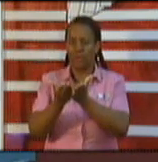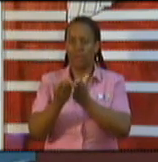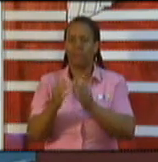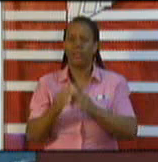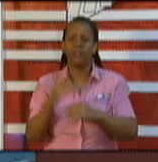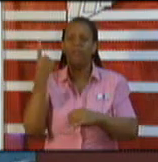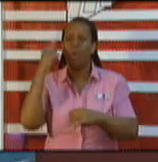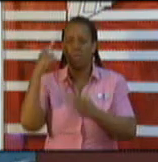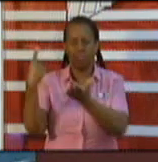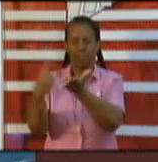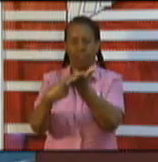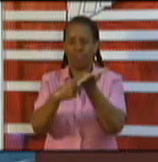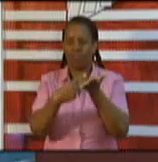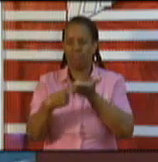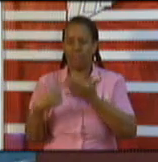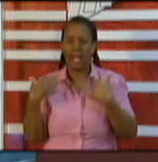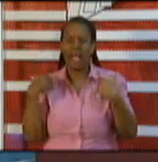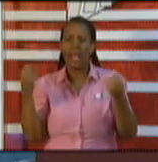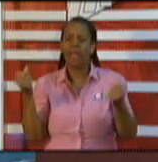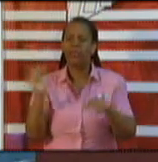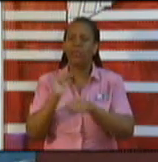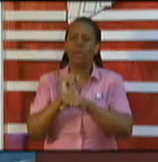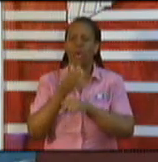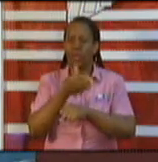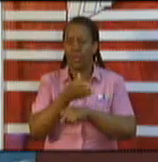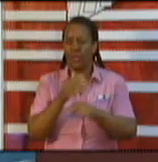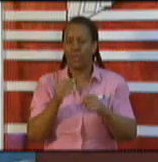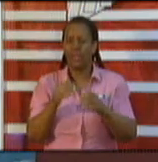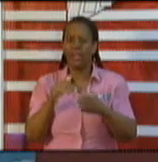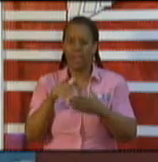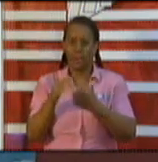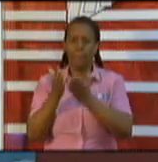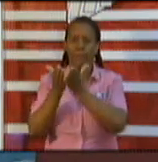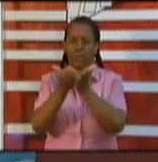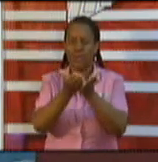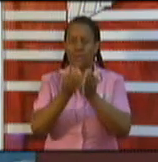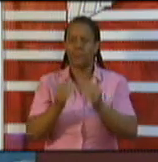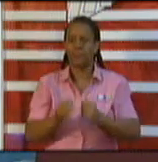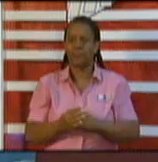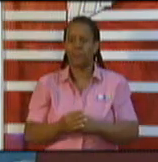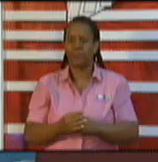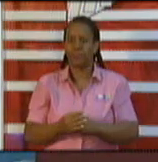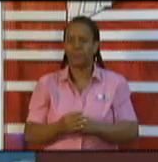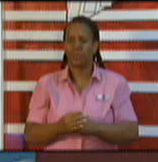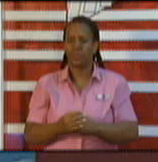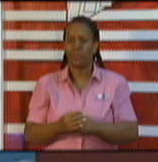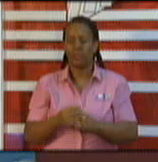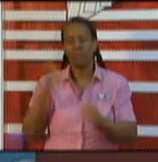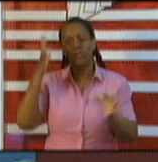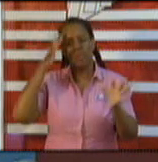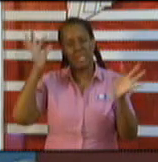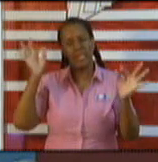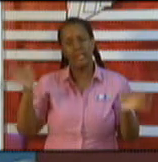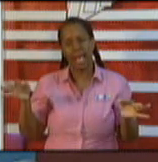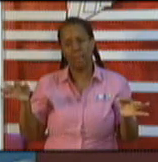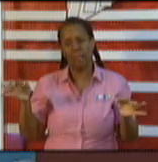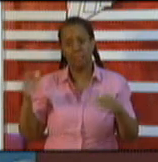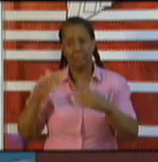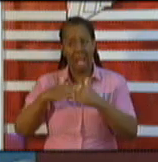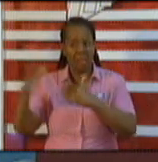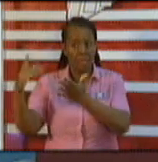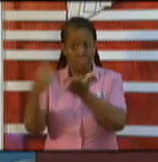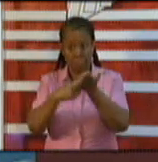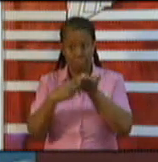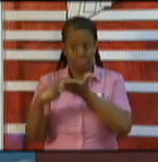status of the Trinidad and Tobago Nationals on board the vessel. The decision was made in light of the three recent COVID-19